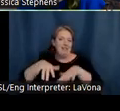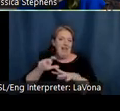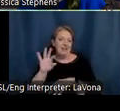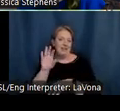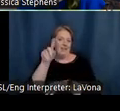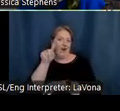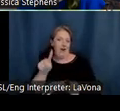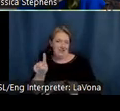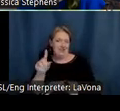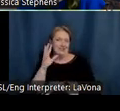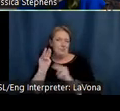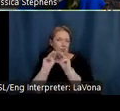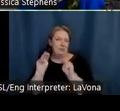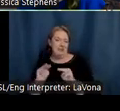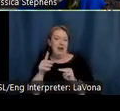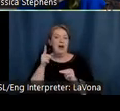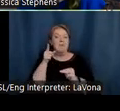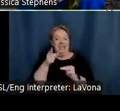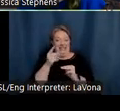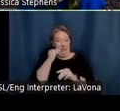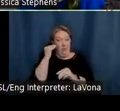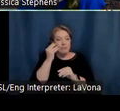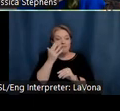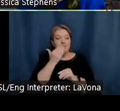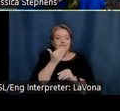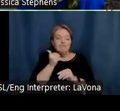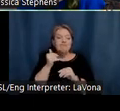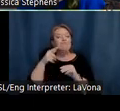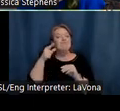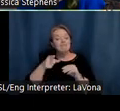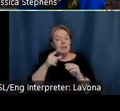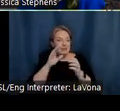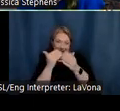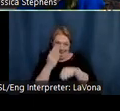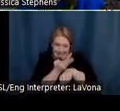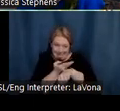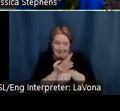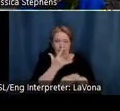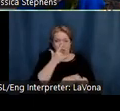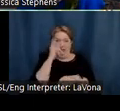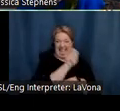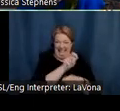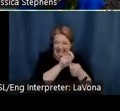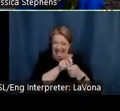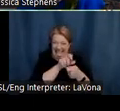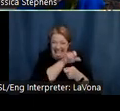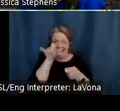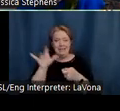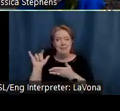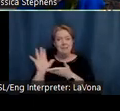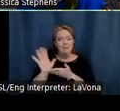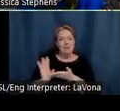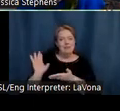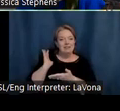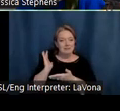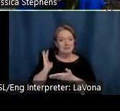an exact replica of the set from The Wizard of Oz. Beyond a guided tour of the house, where the docent's uniform consists of a blue gingham dress